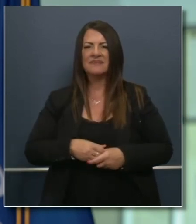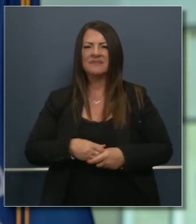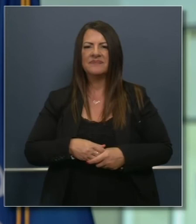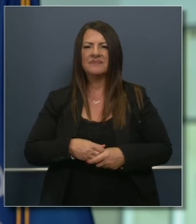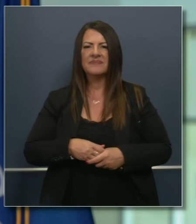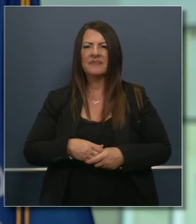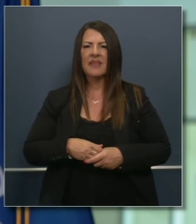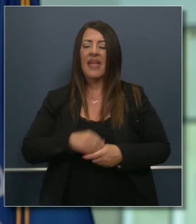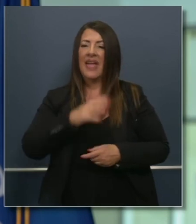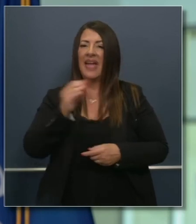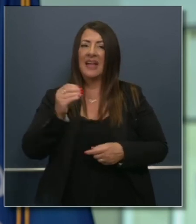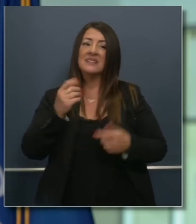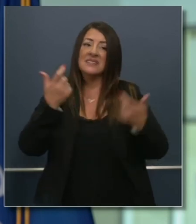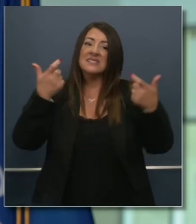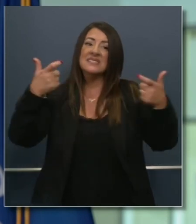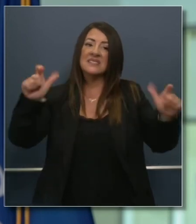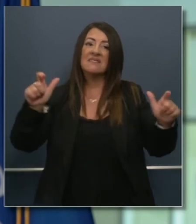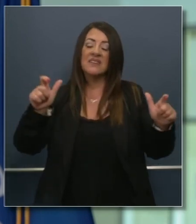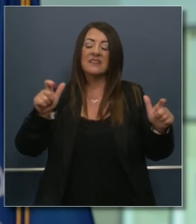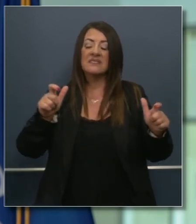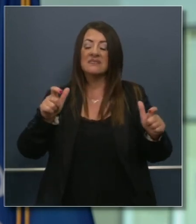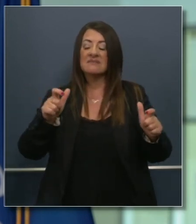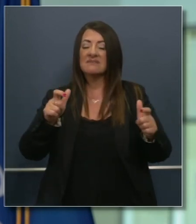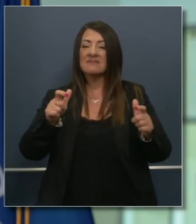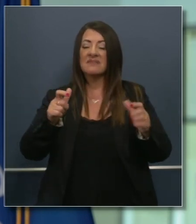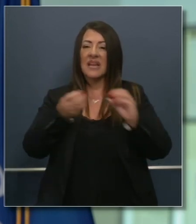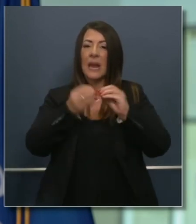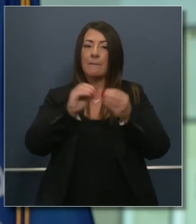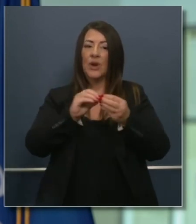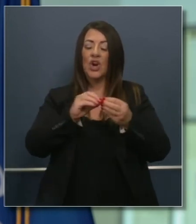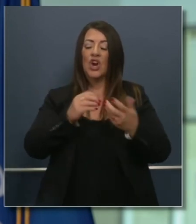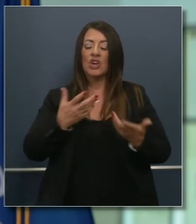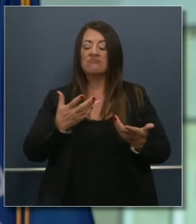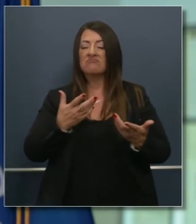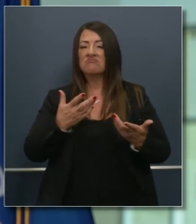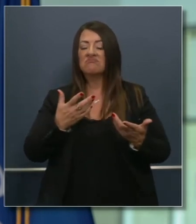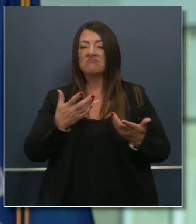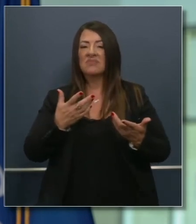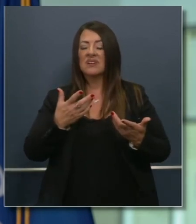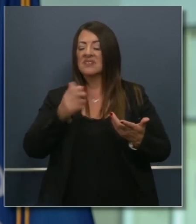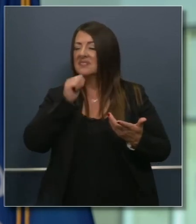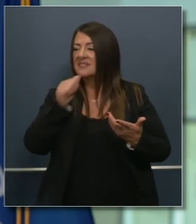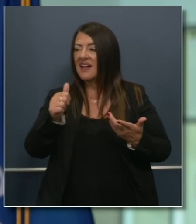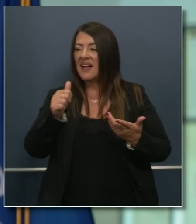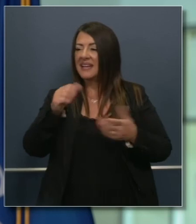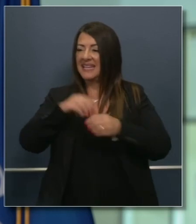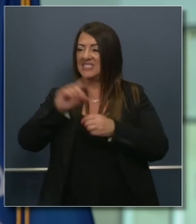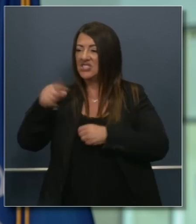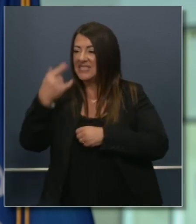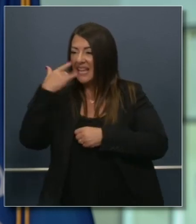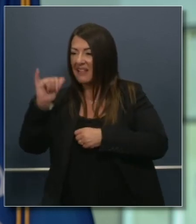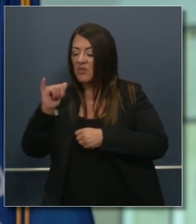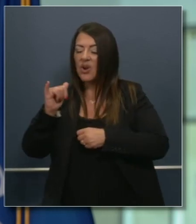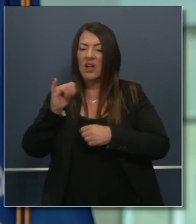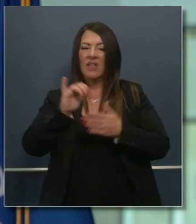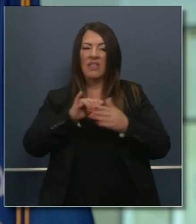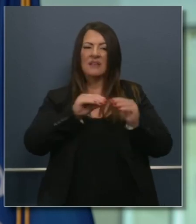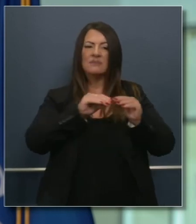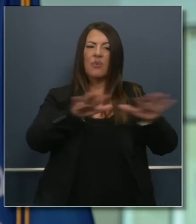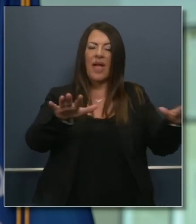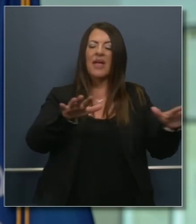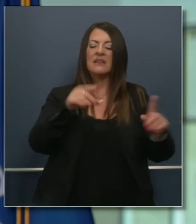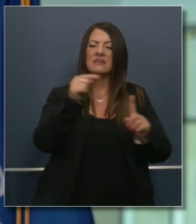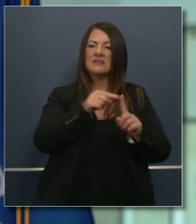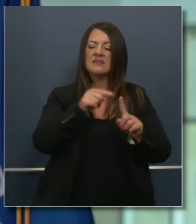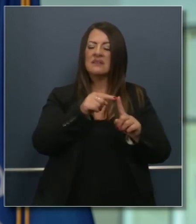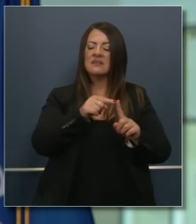Well, maybe not exponentially. It's significantly, I would argue, more prevalent than those numbers even in California suggest. And it's simply